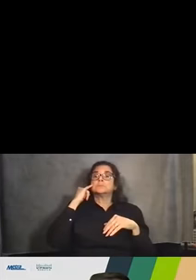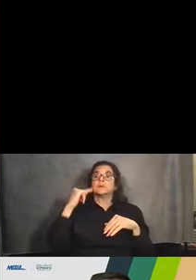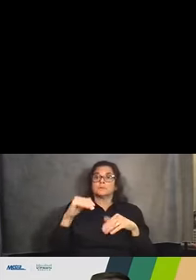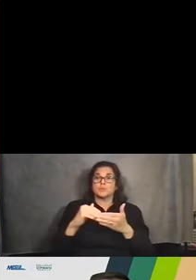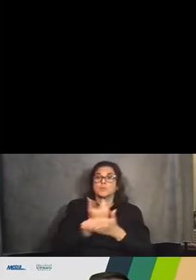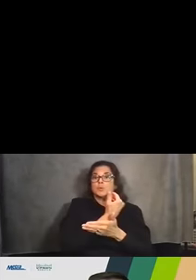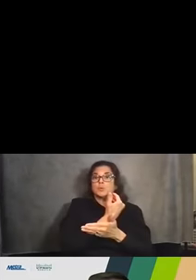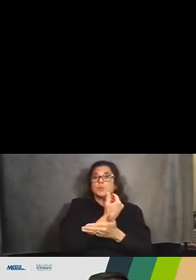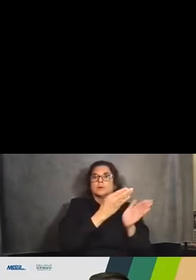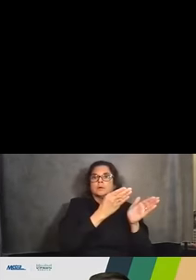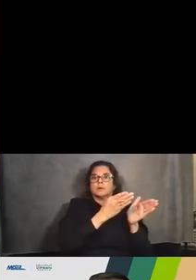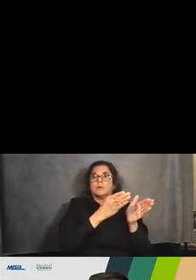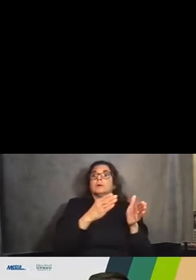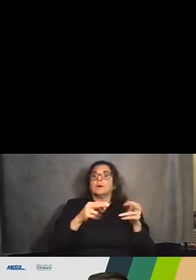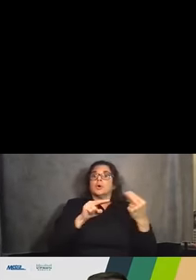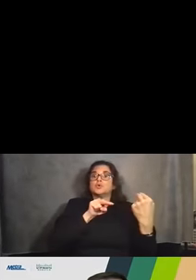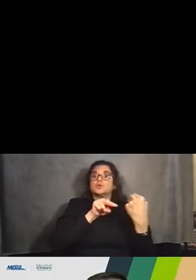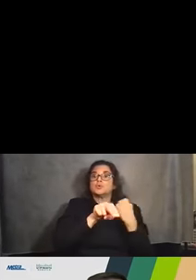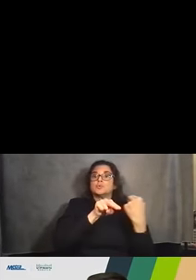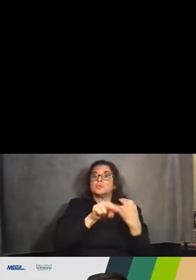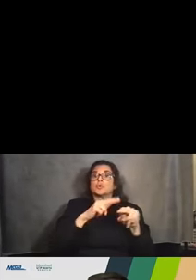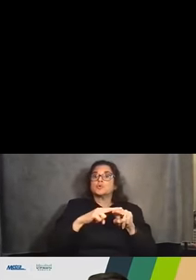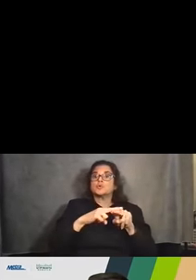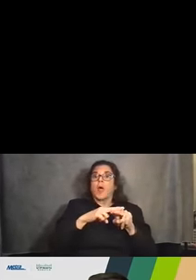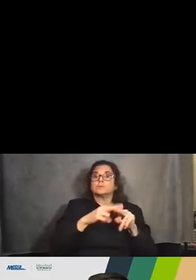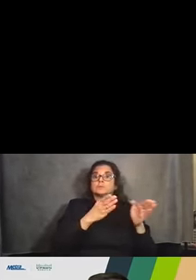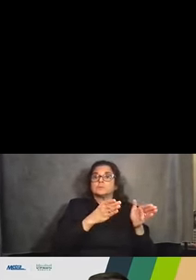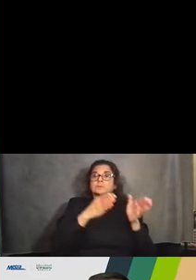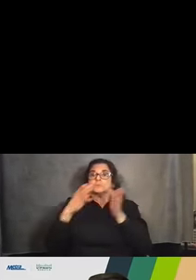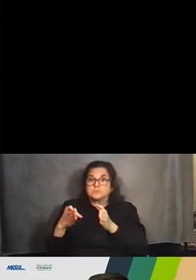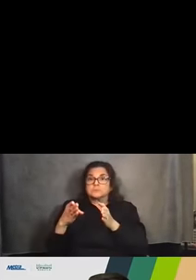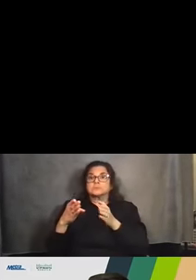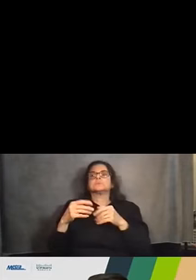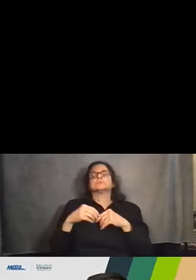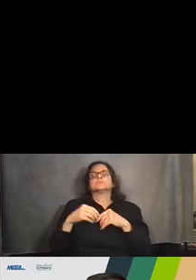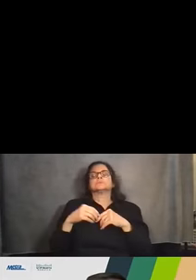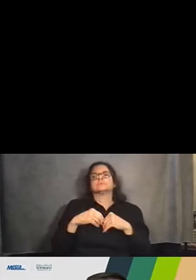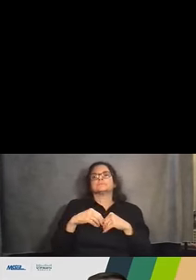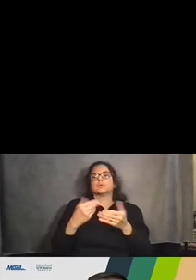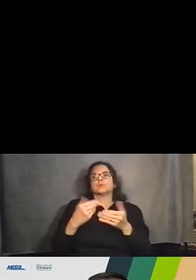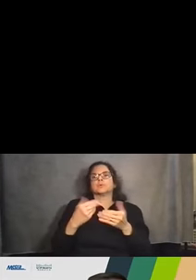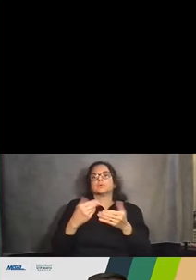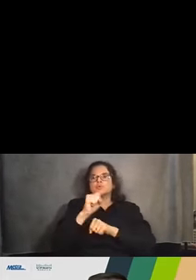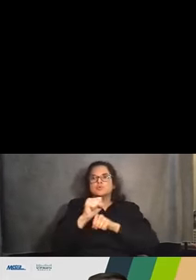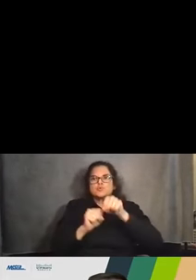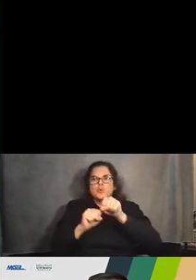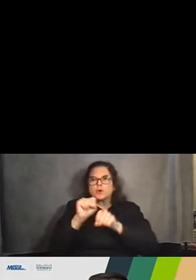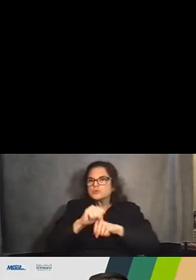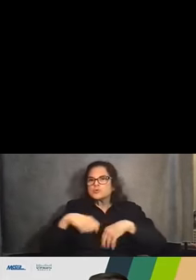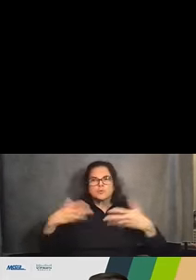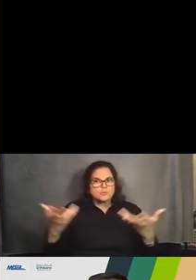with shifting the tracks to the west and with the change in infrastructure that's being proposed. Then based on